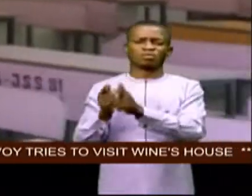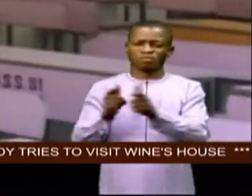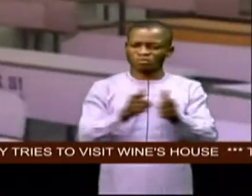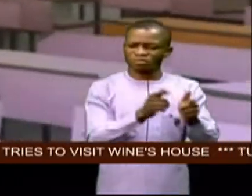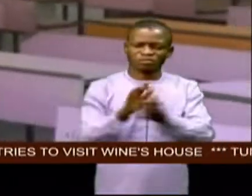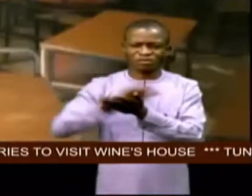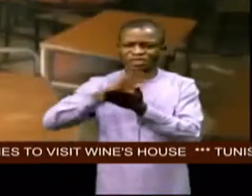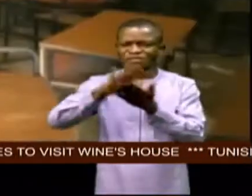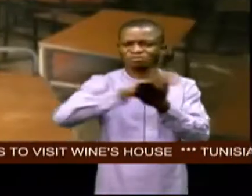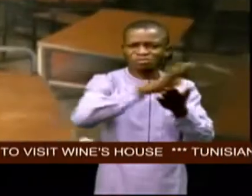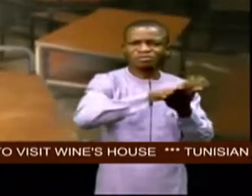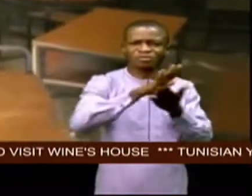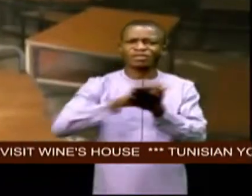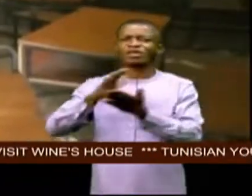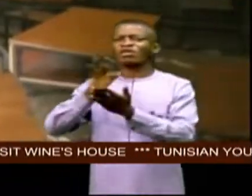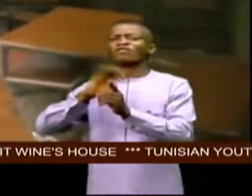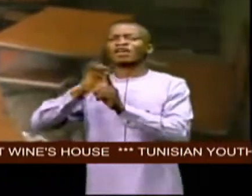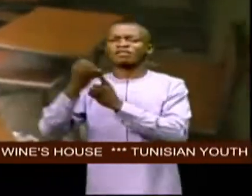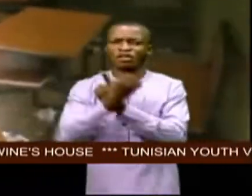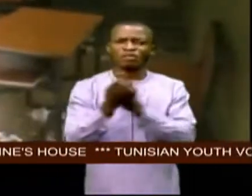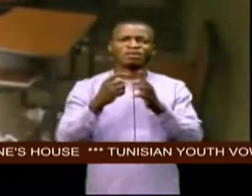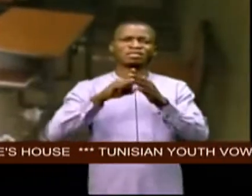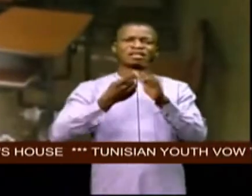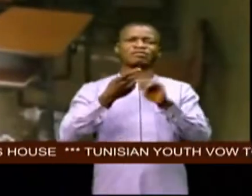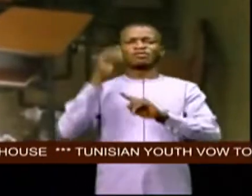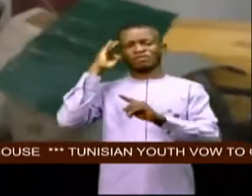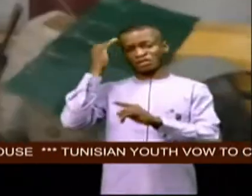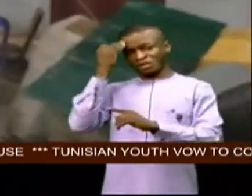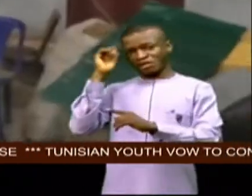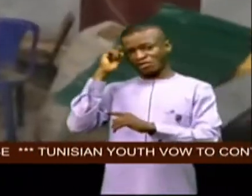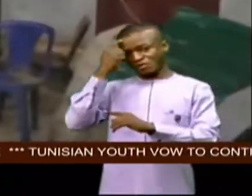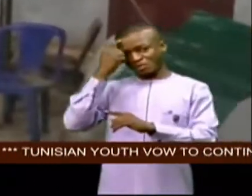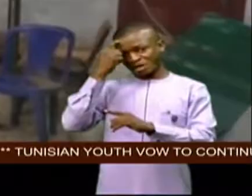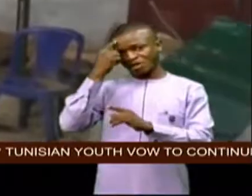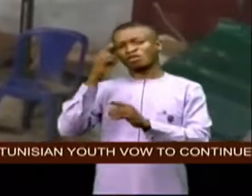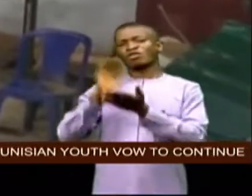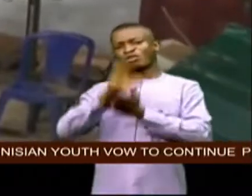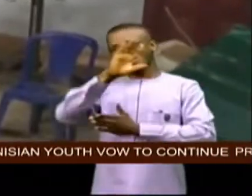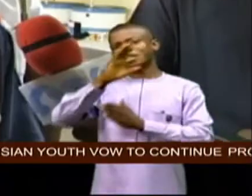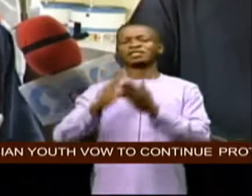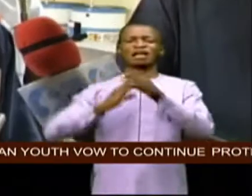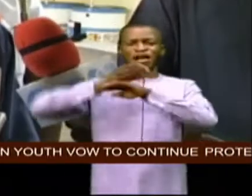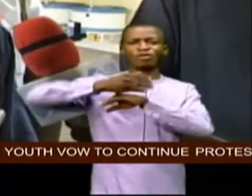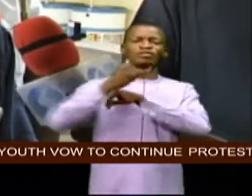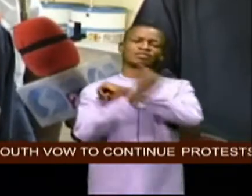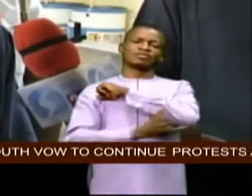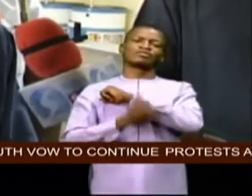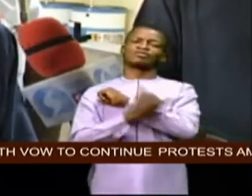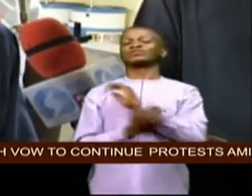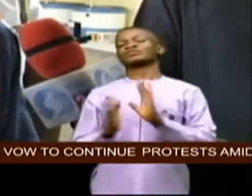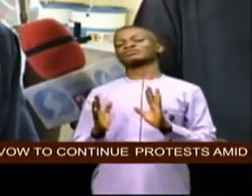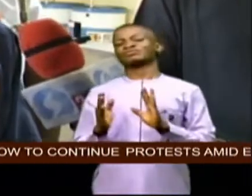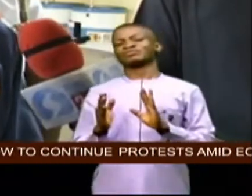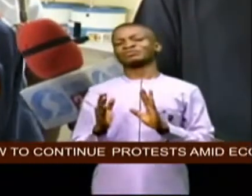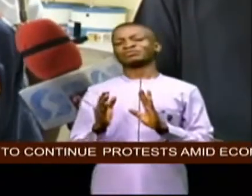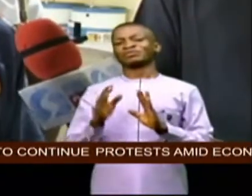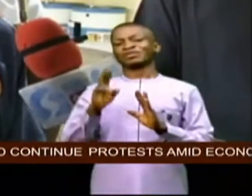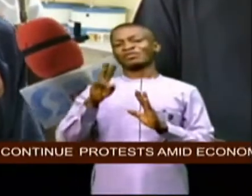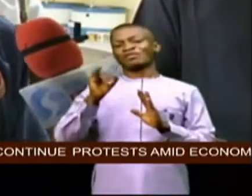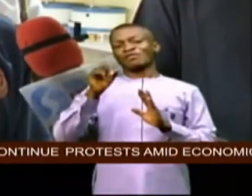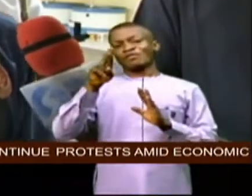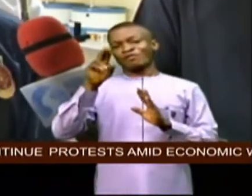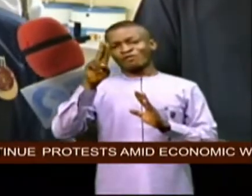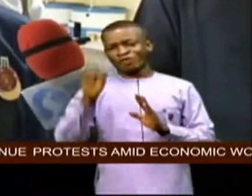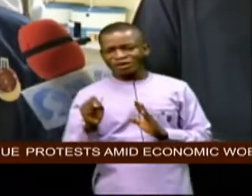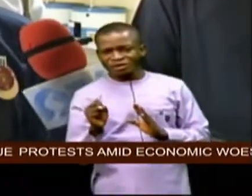to a continuous one beginning with federal government colleges across the country viruses bacteria and some other